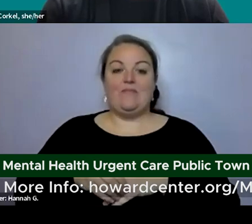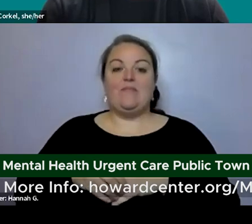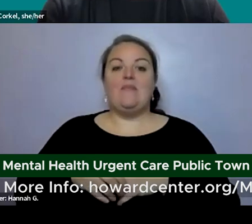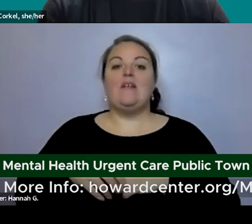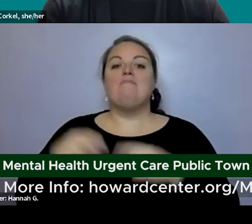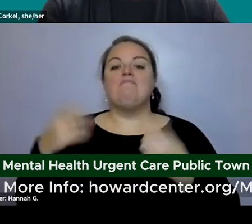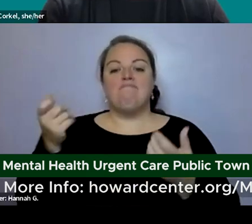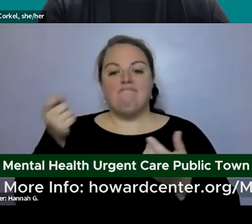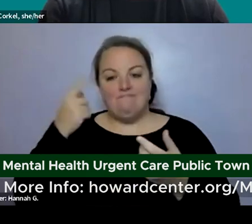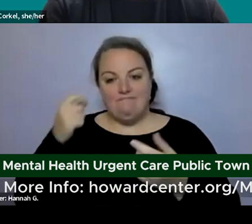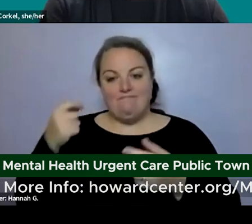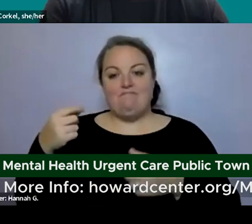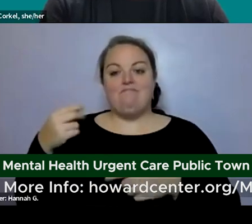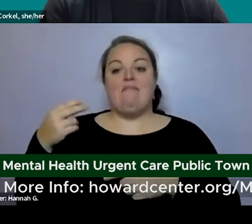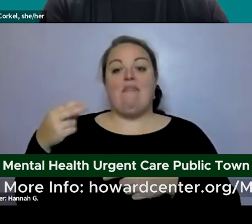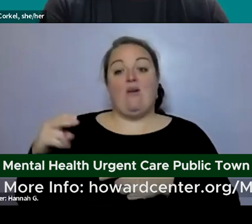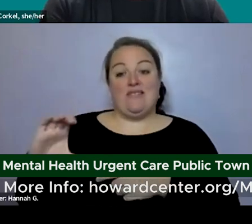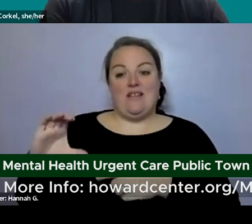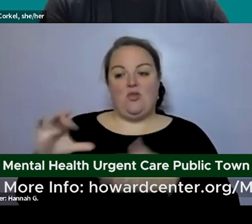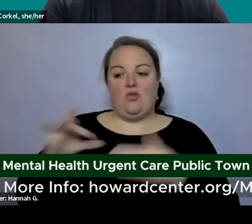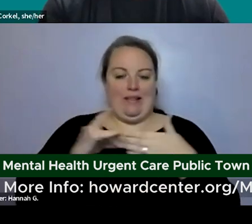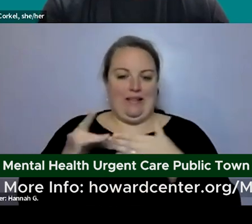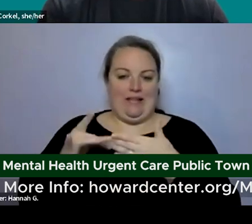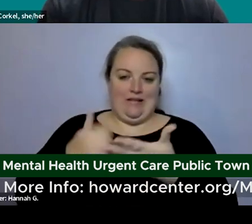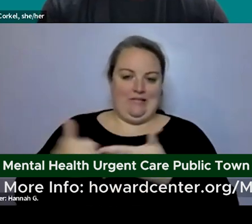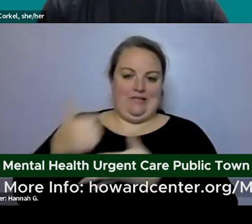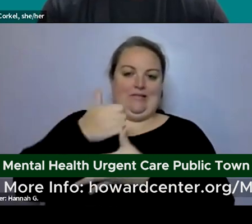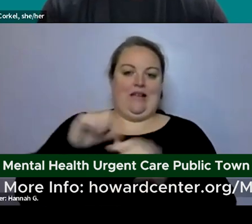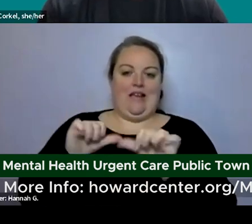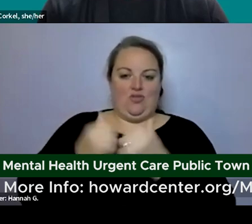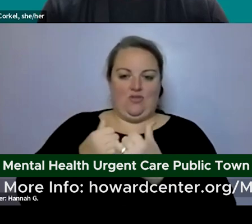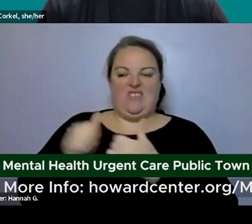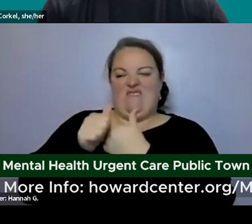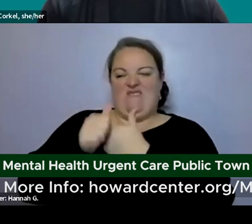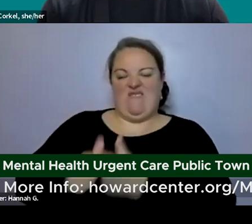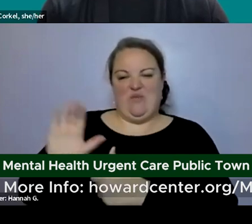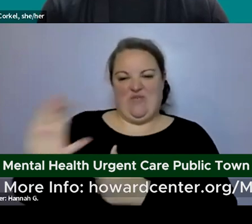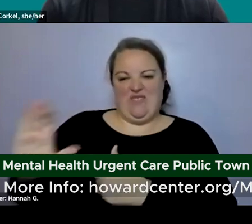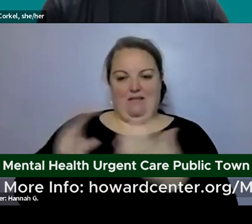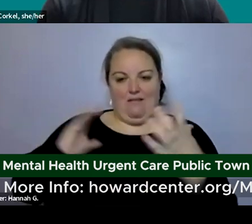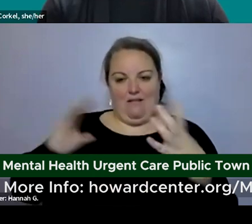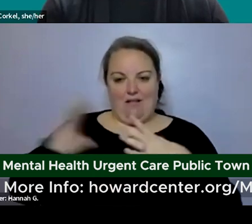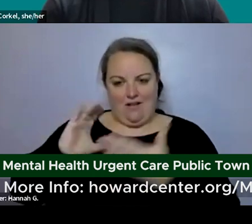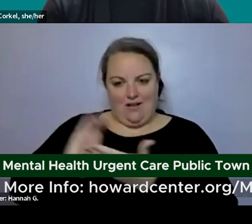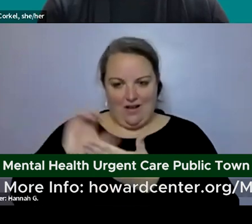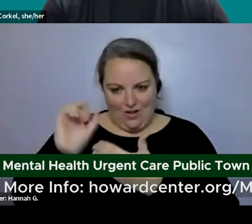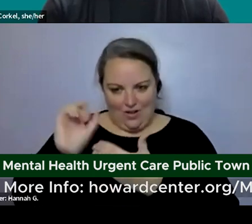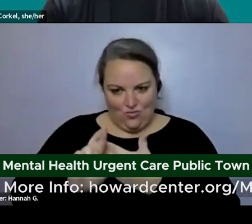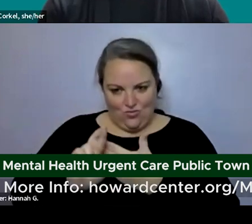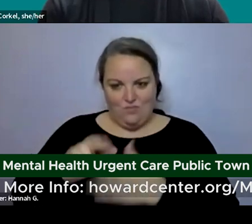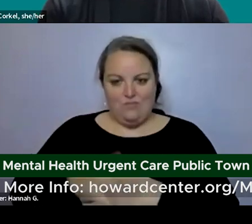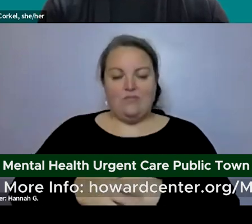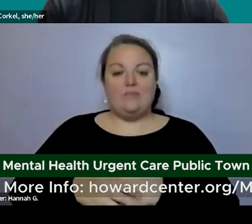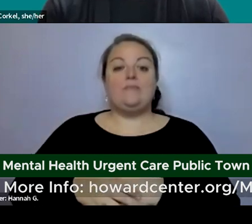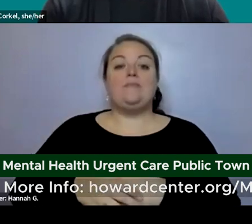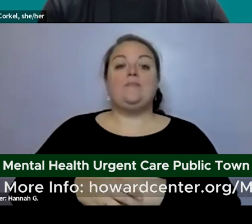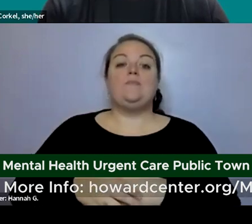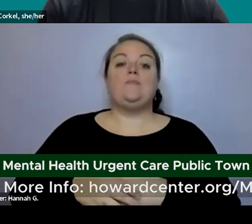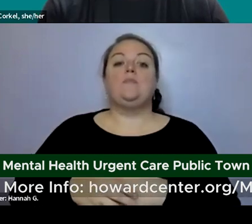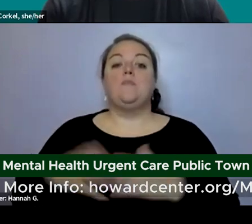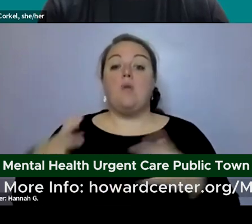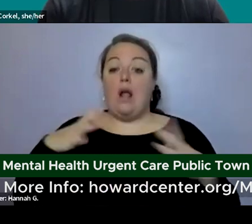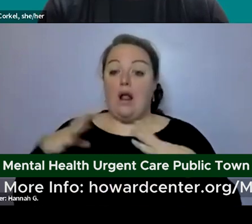agency we decided to follow howard center's holiday calendar and so um holiday